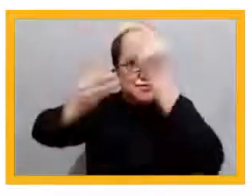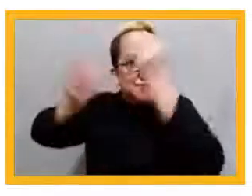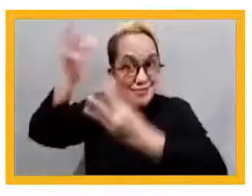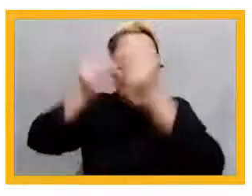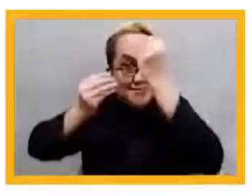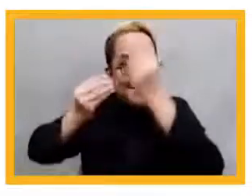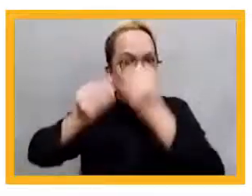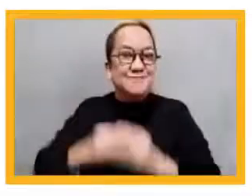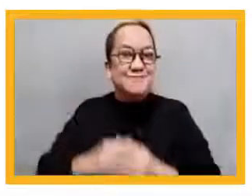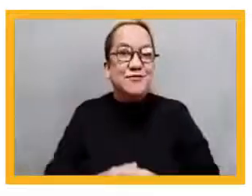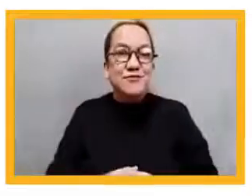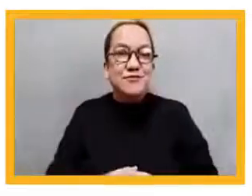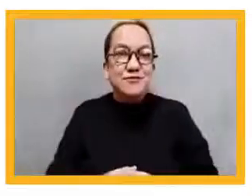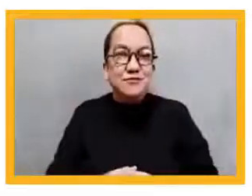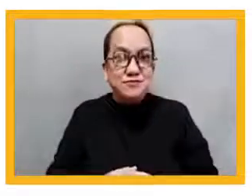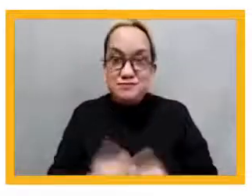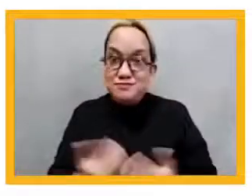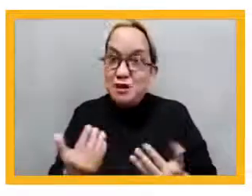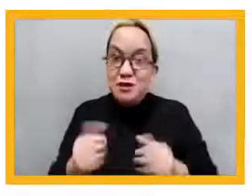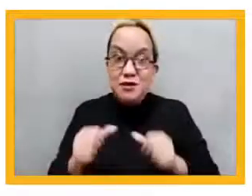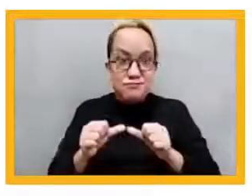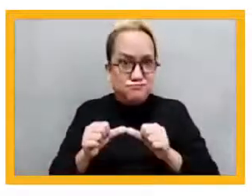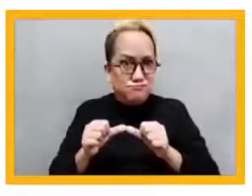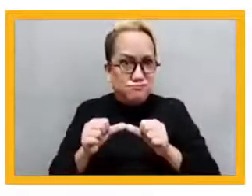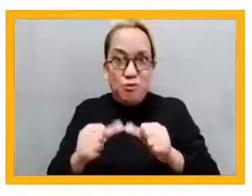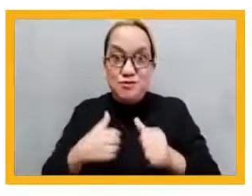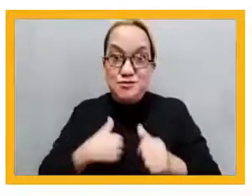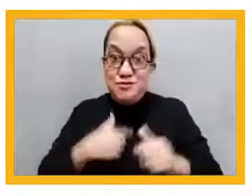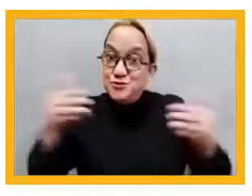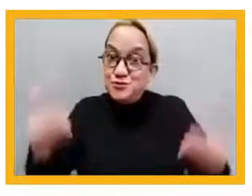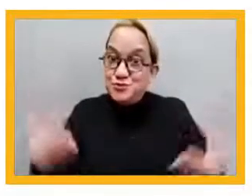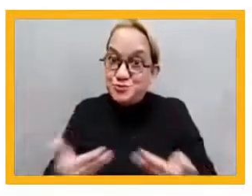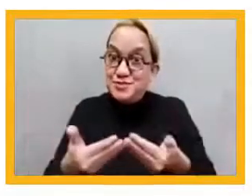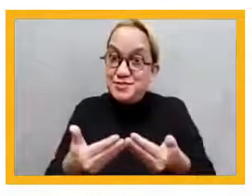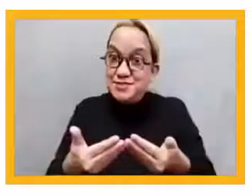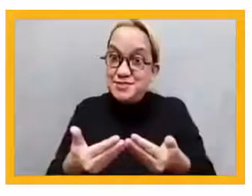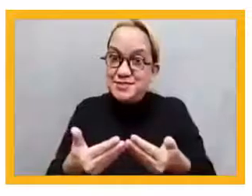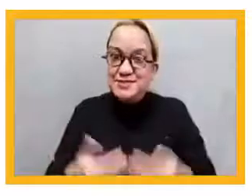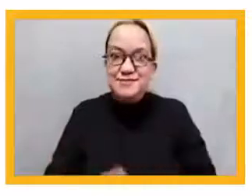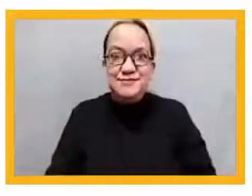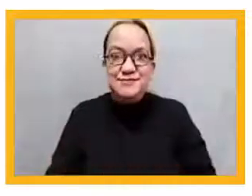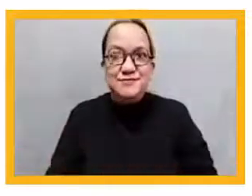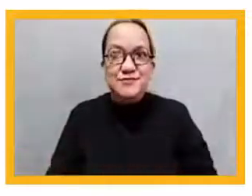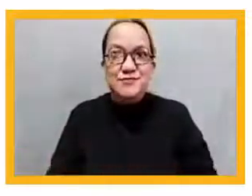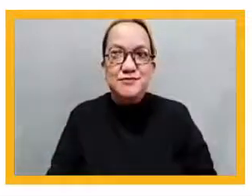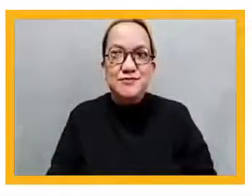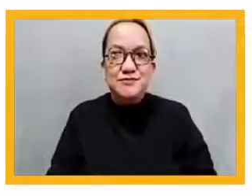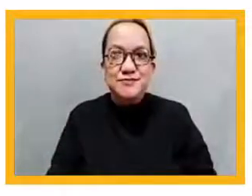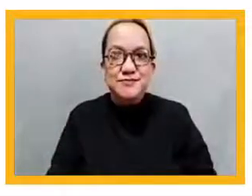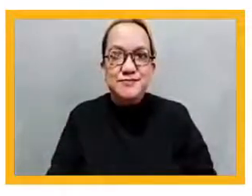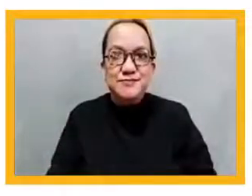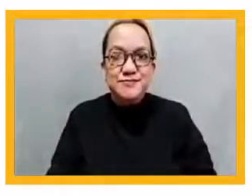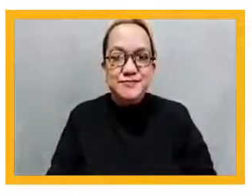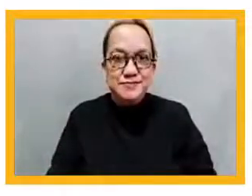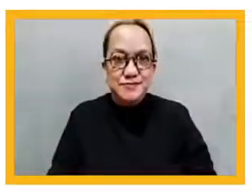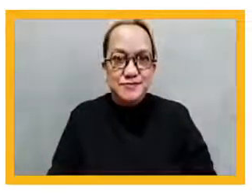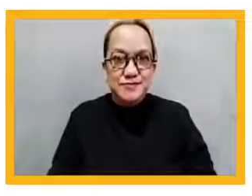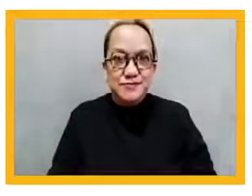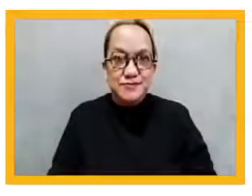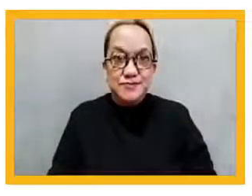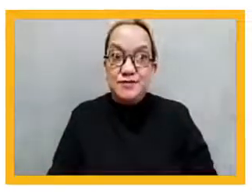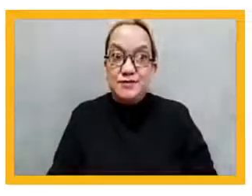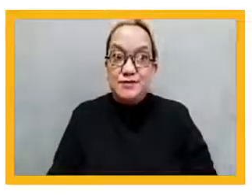to introduce now our closing keynote, Vicki Colbert, founder and director of Fundacion Escuela Nueva.